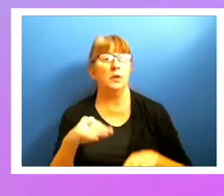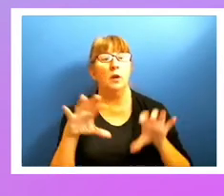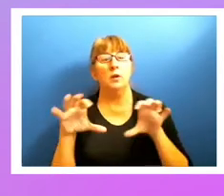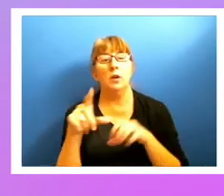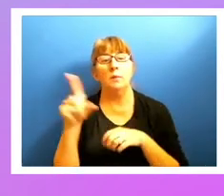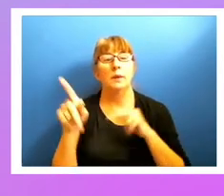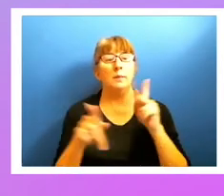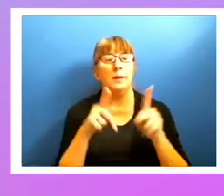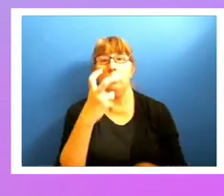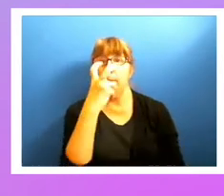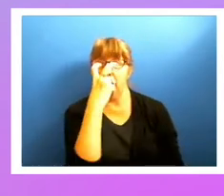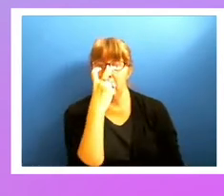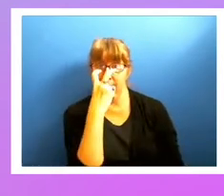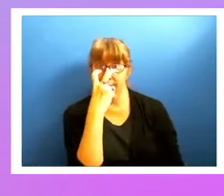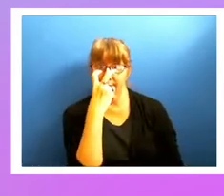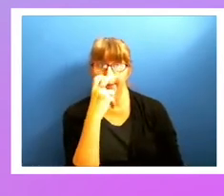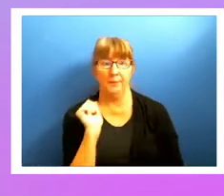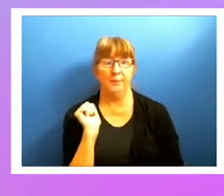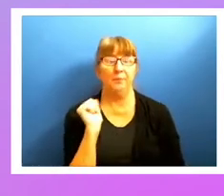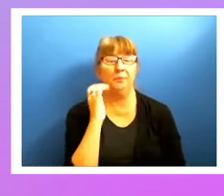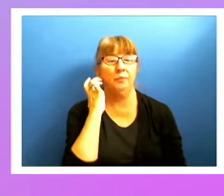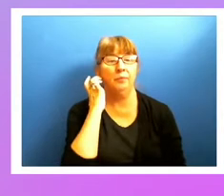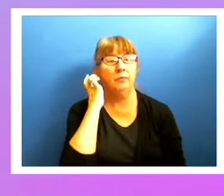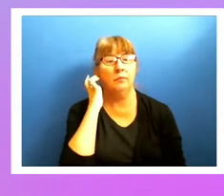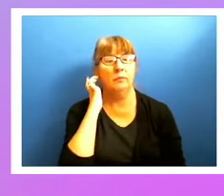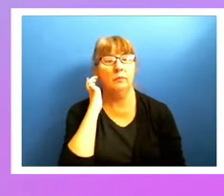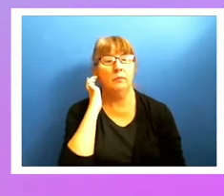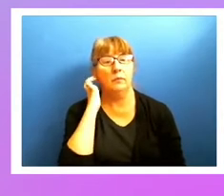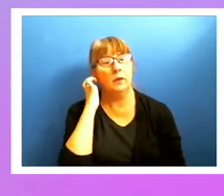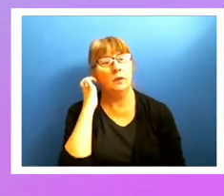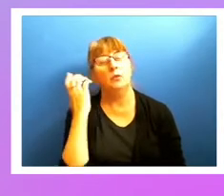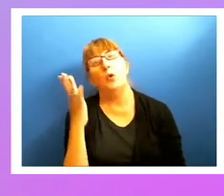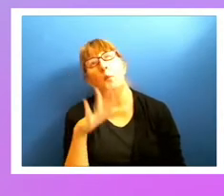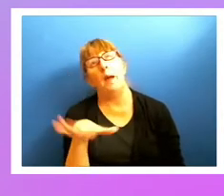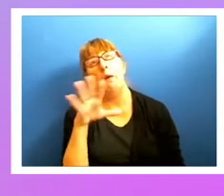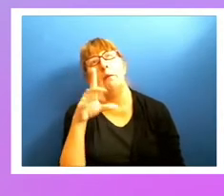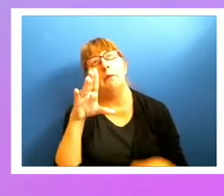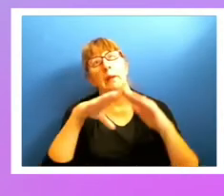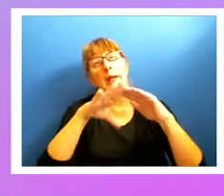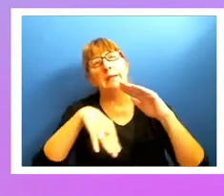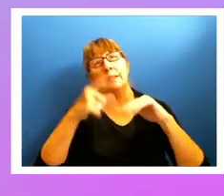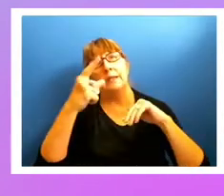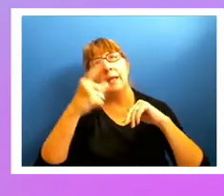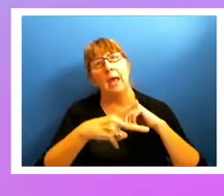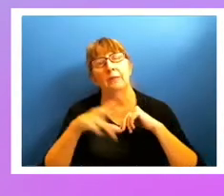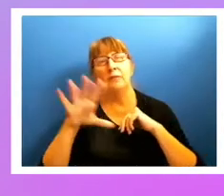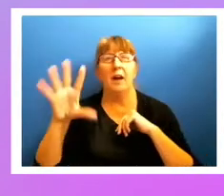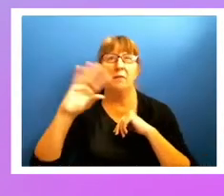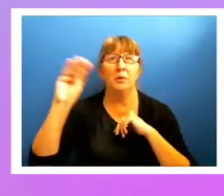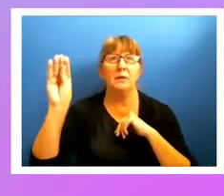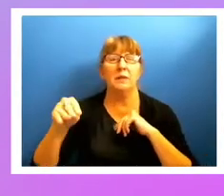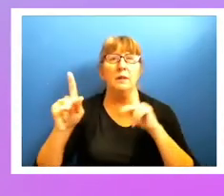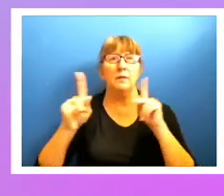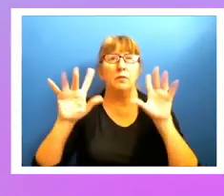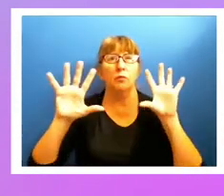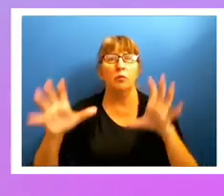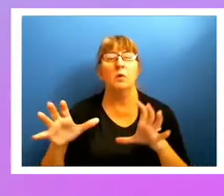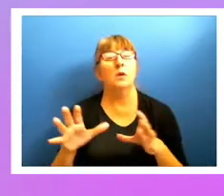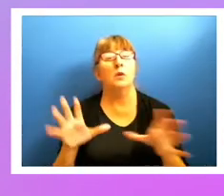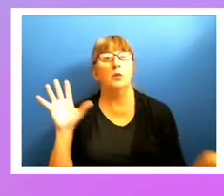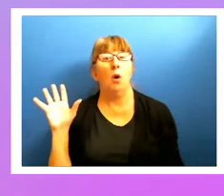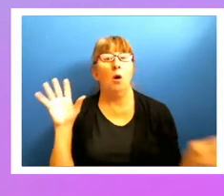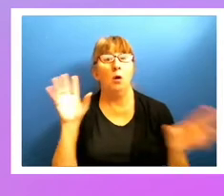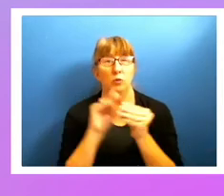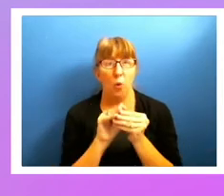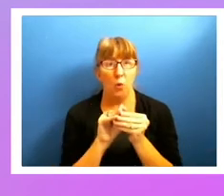who are blind. This is assuming less than half, so that 5% of the population. That means that that total market available